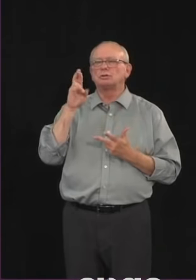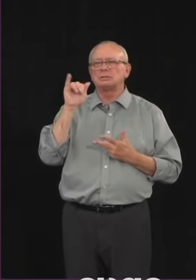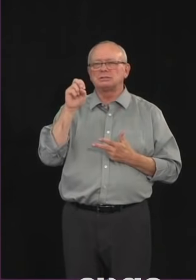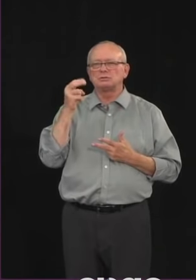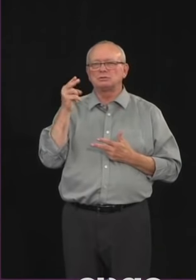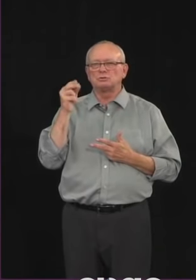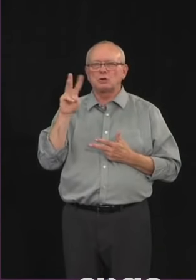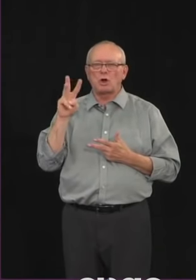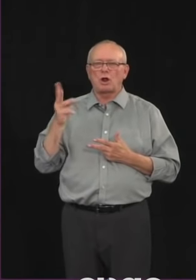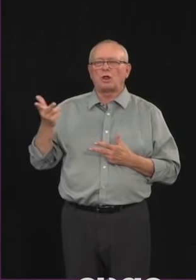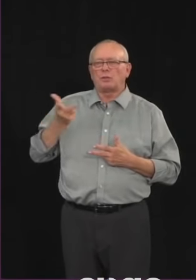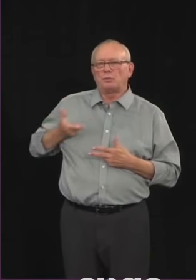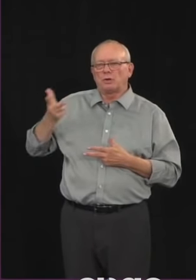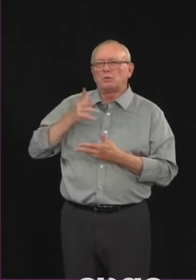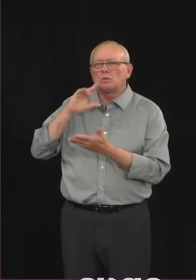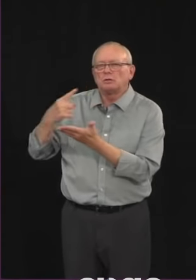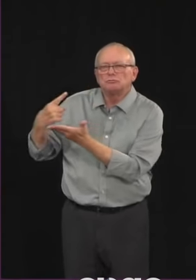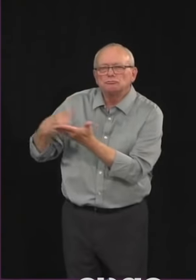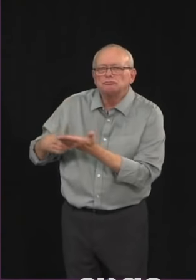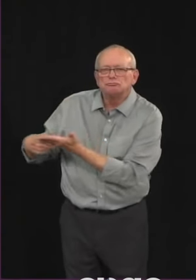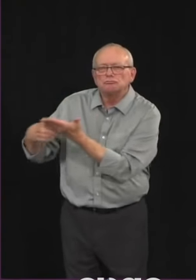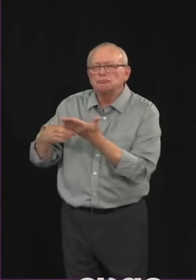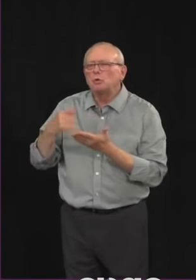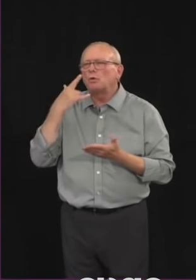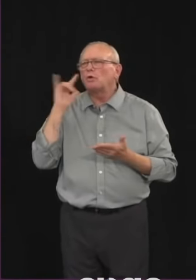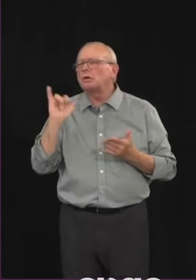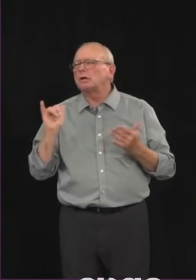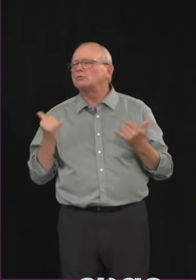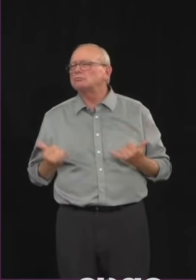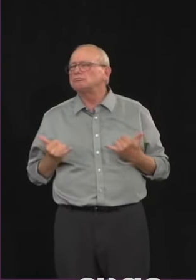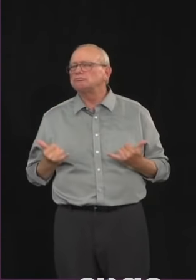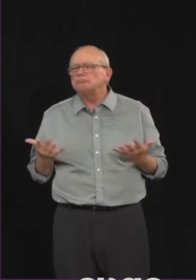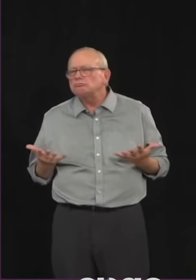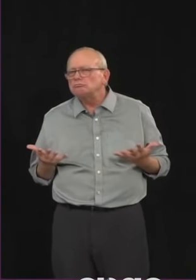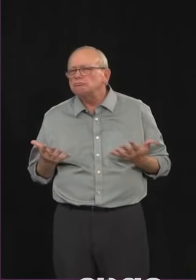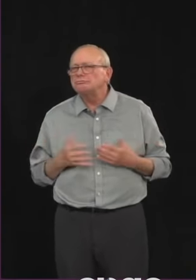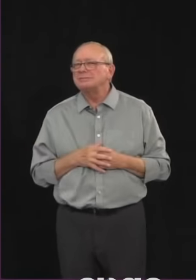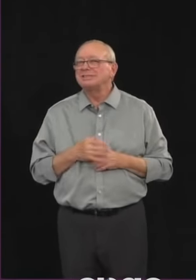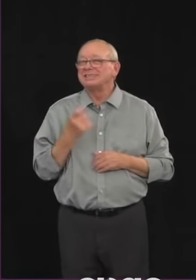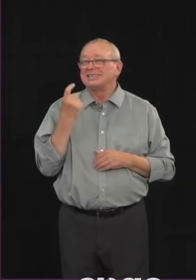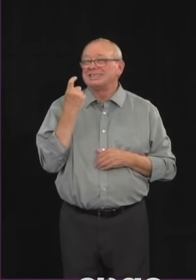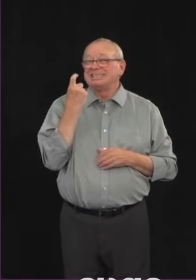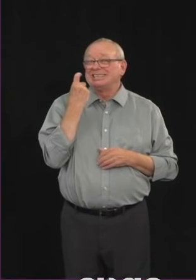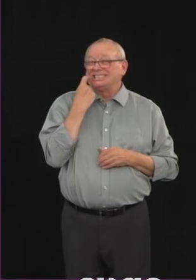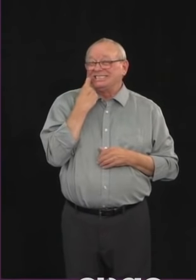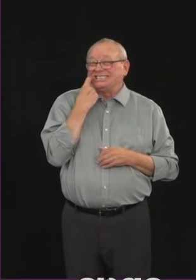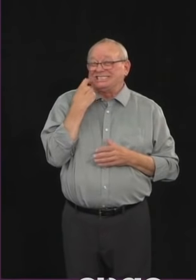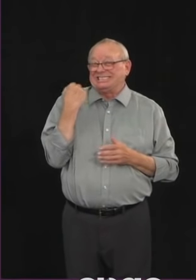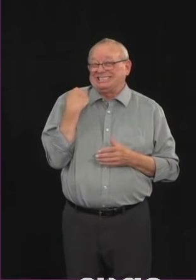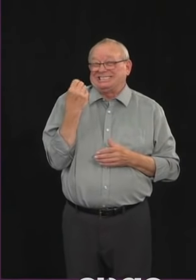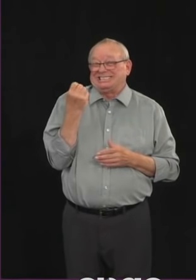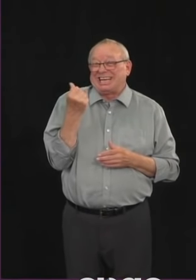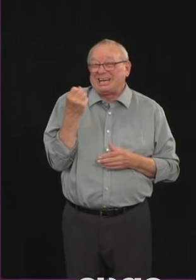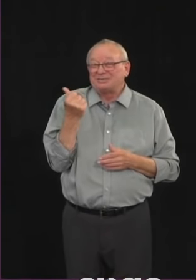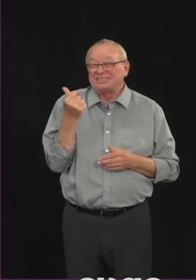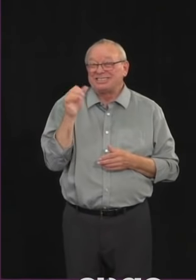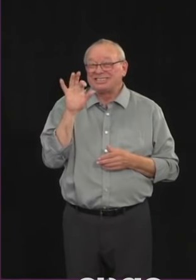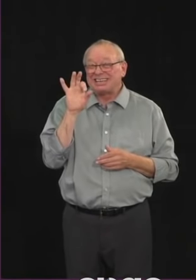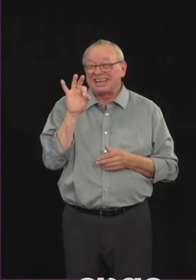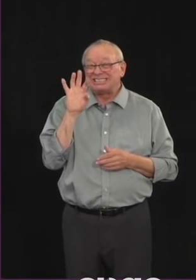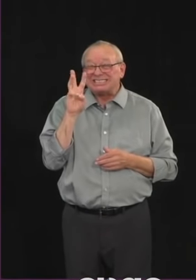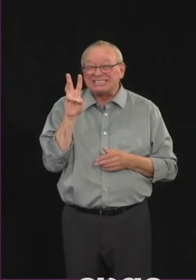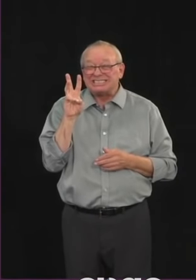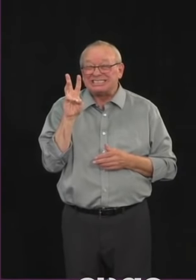which was as much as I think 96 new identified infections on Saturday and 80-some on Sunday,